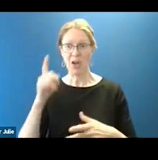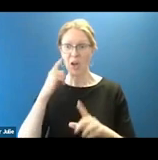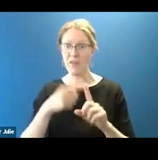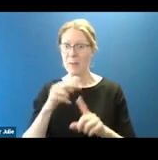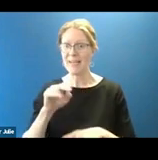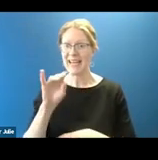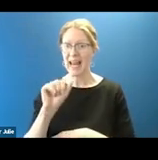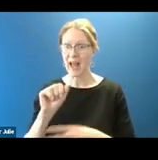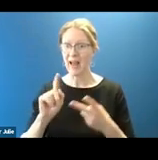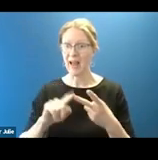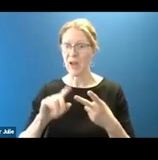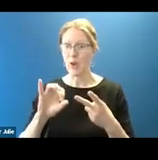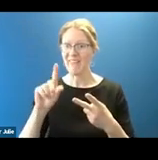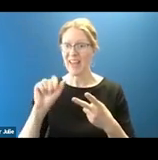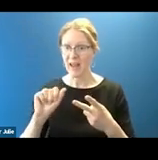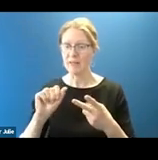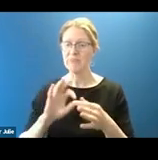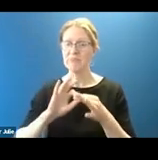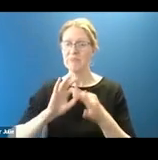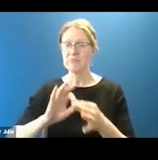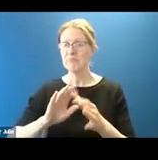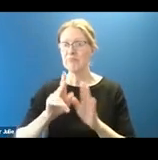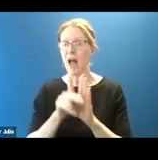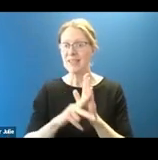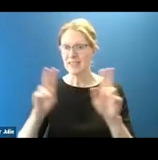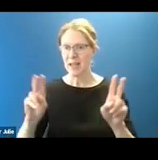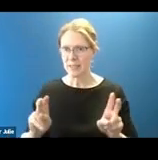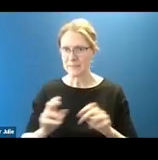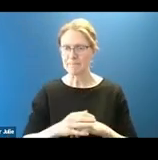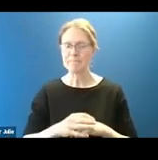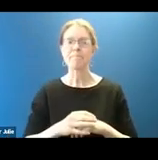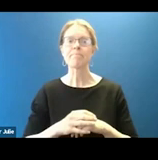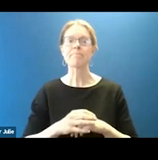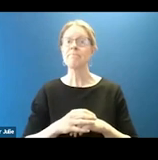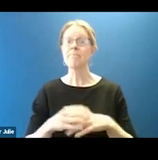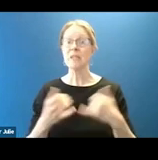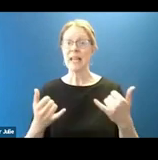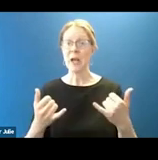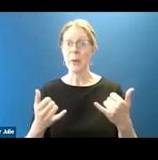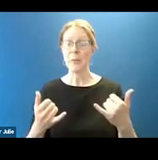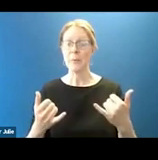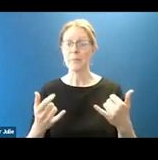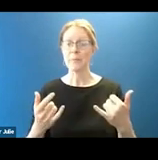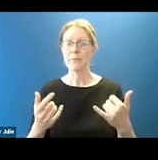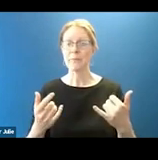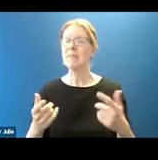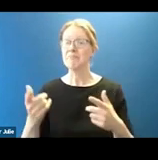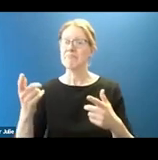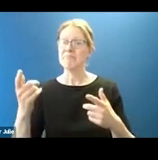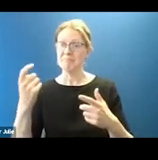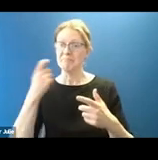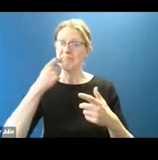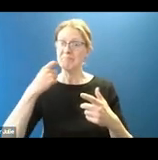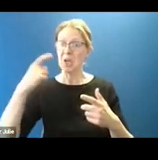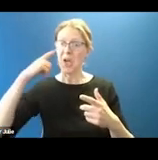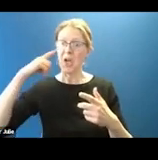some policy topics for the legislative zoom in. But now, you know, and while the panel has just touched on a